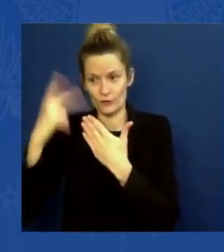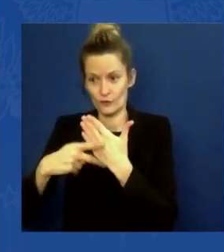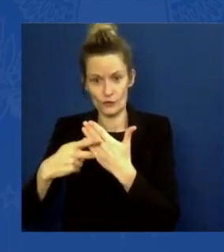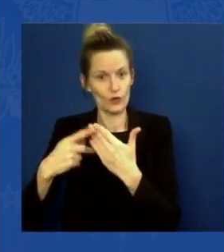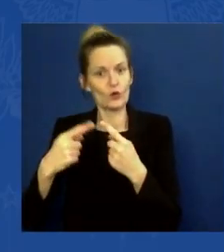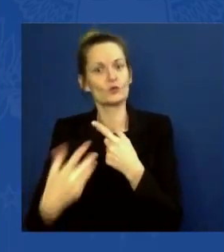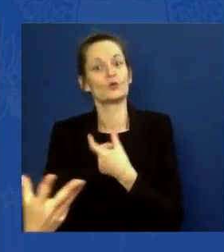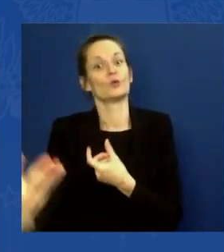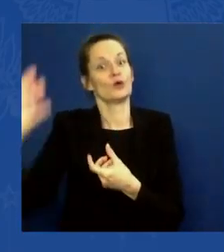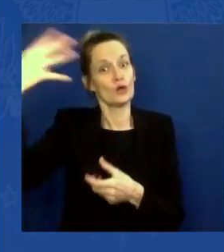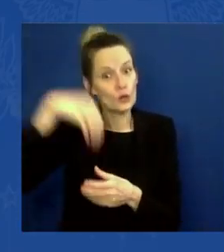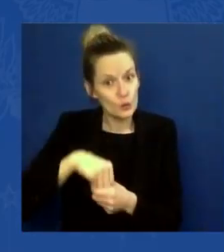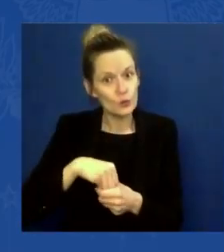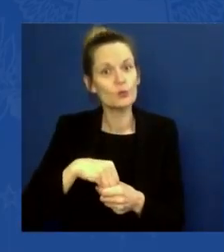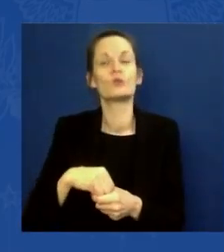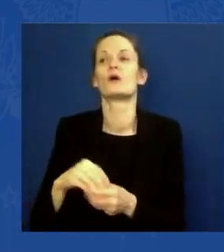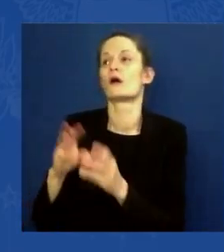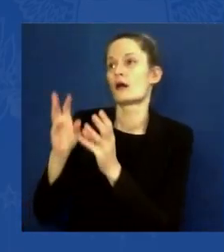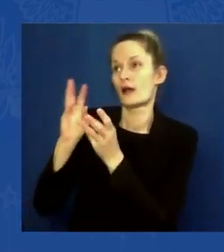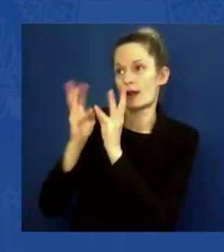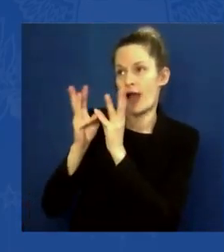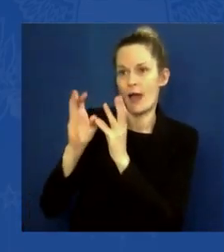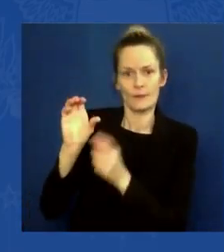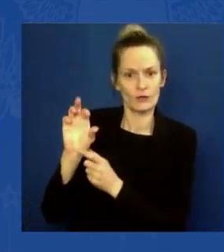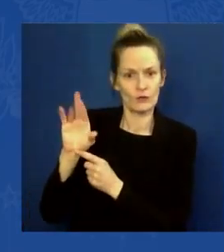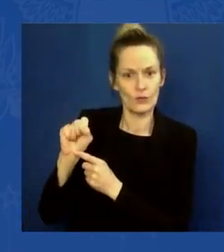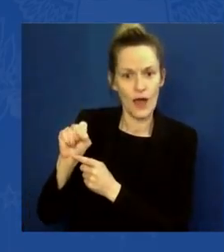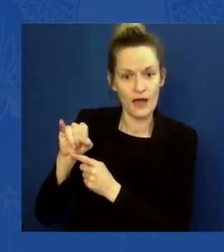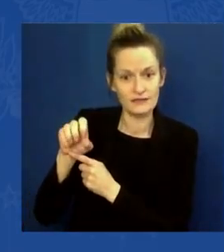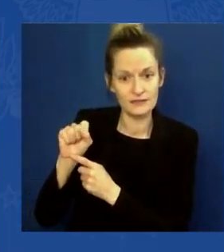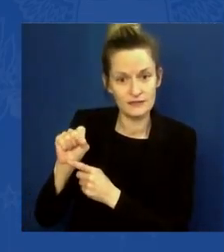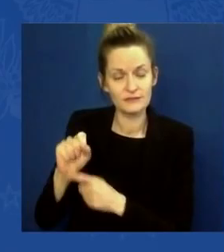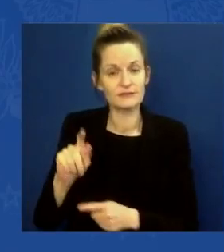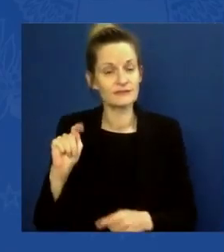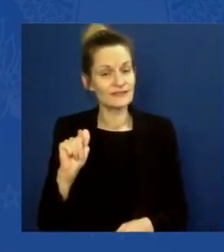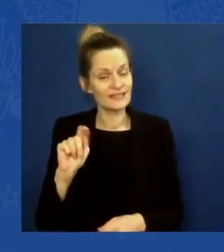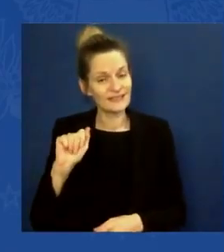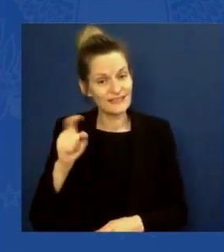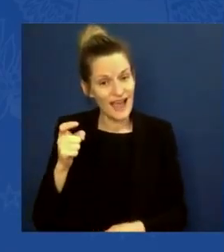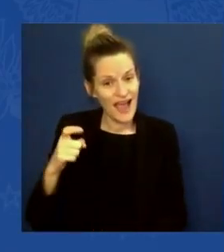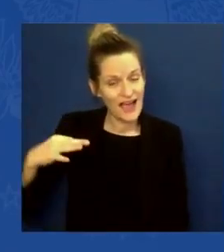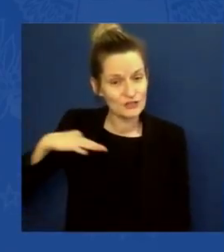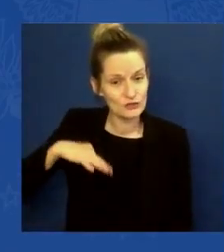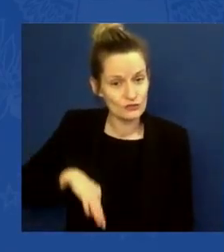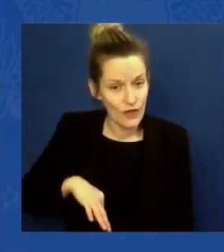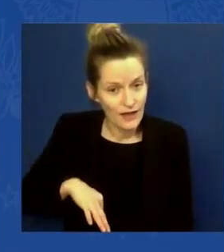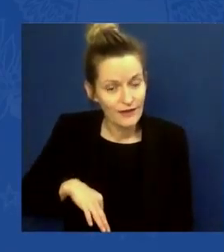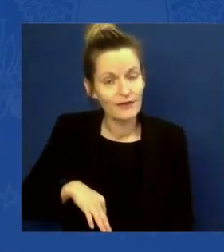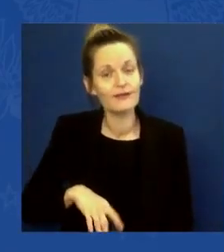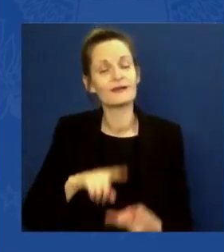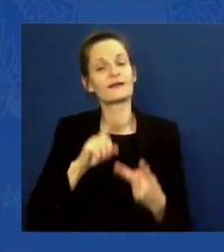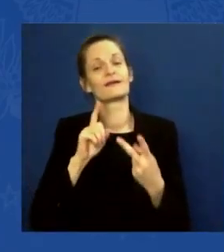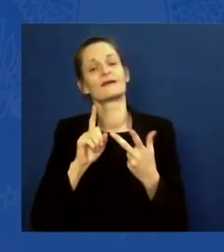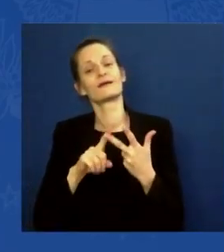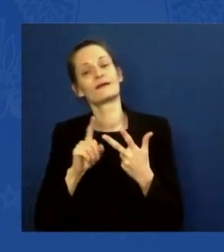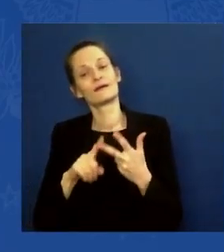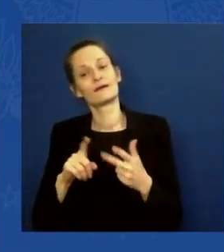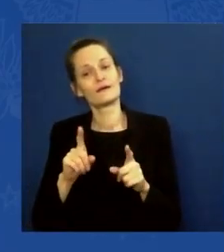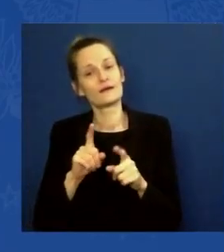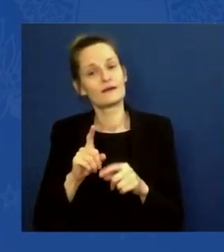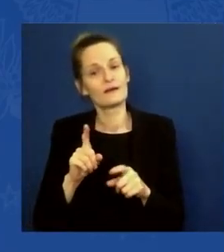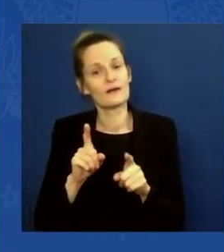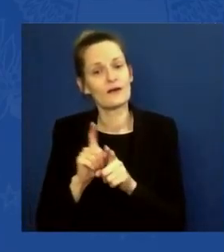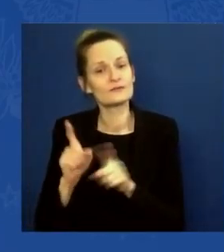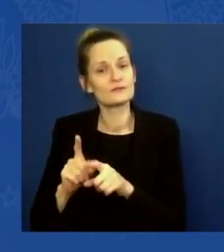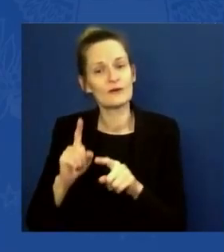cost of building utility-scale solar farms by 30 percent. Shorten the time it takes for resident-scale, residential-scale